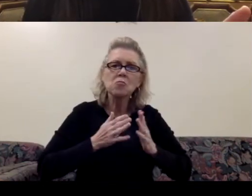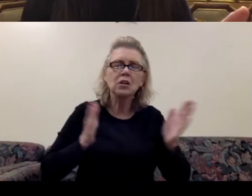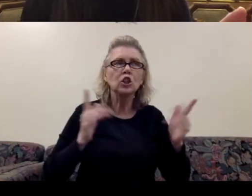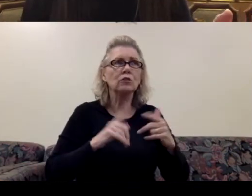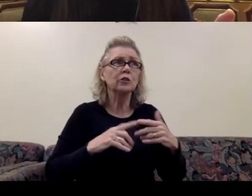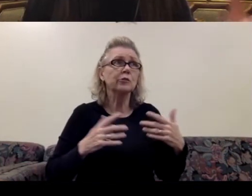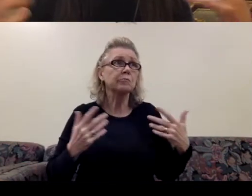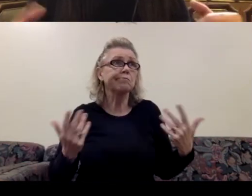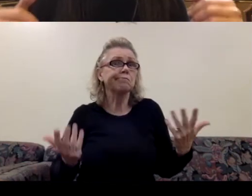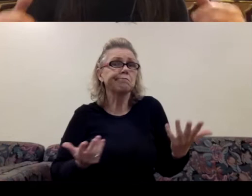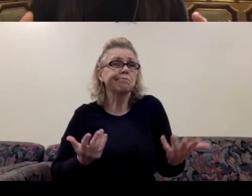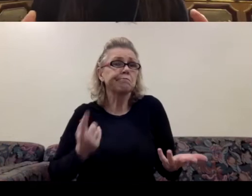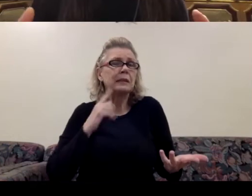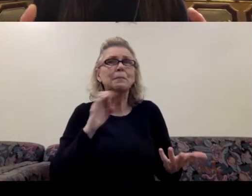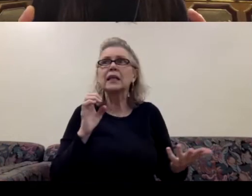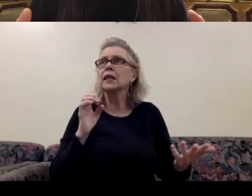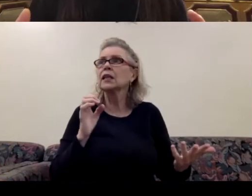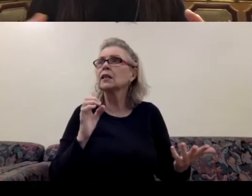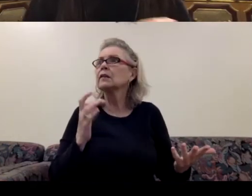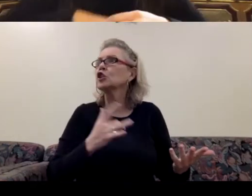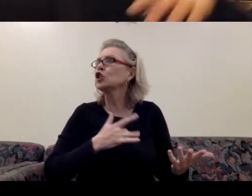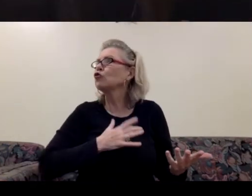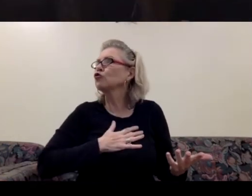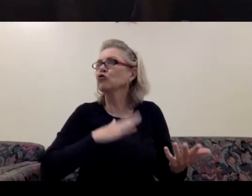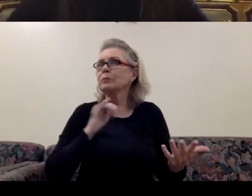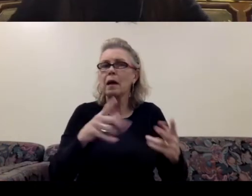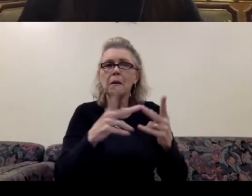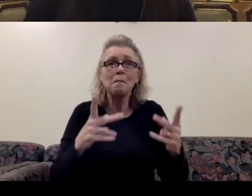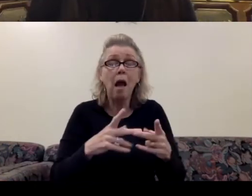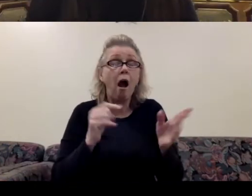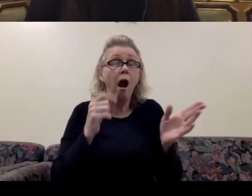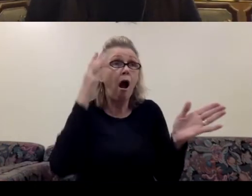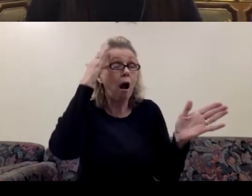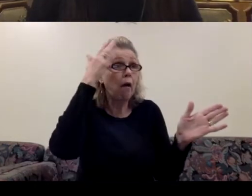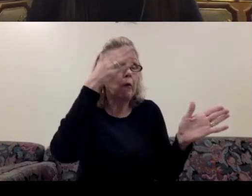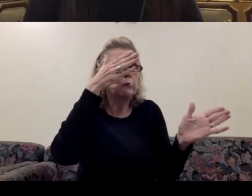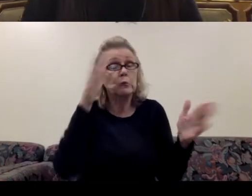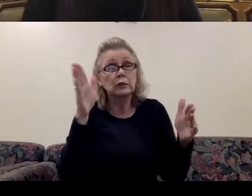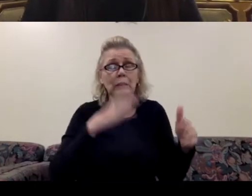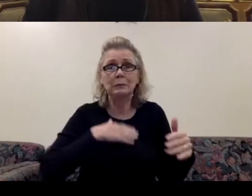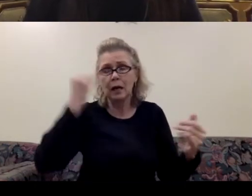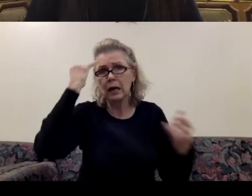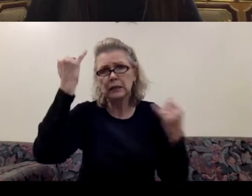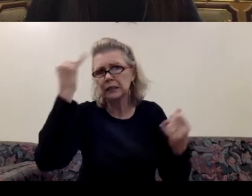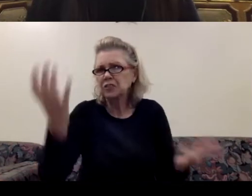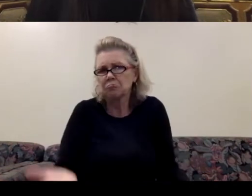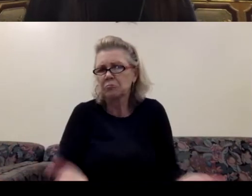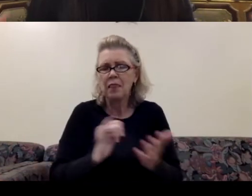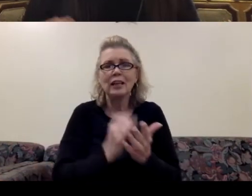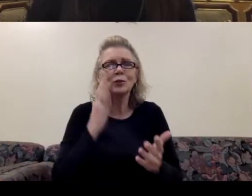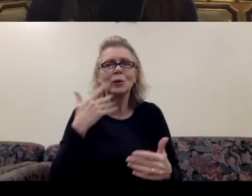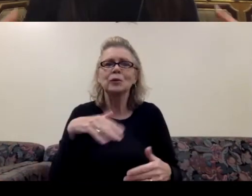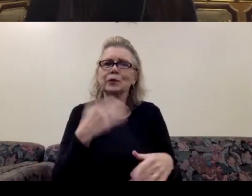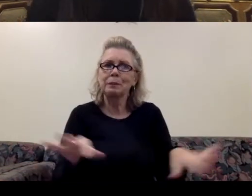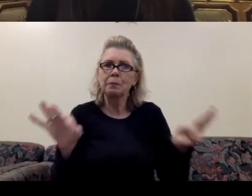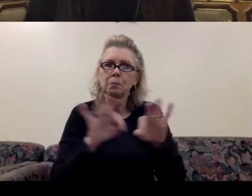completely touched by this, the, the place and switching the, the ideas. That's, that's why it's super important